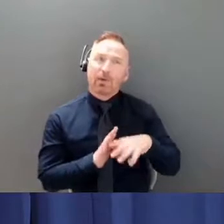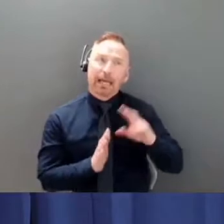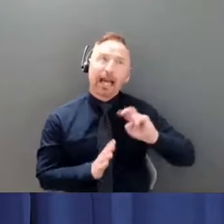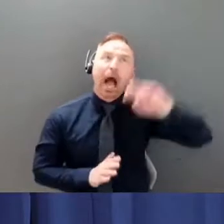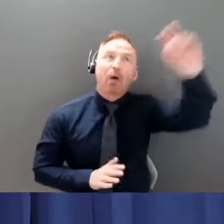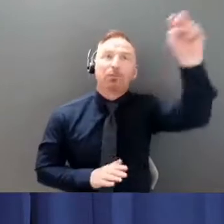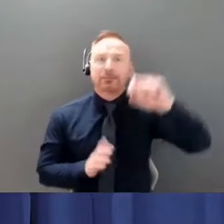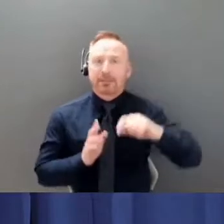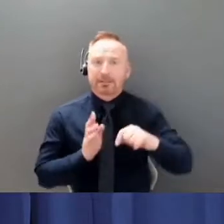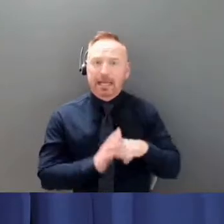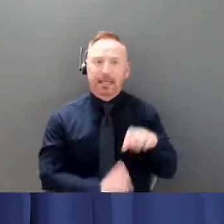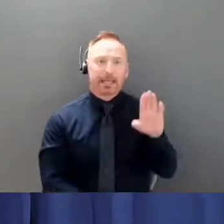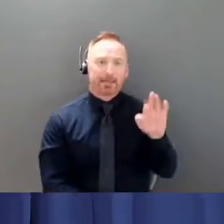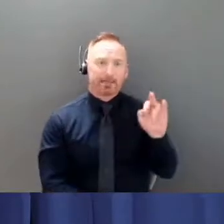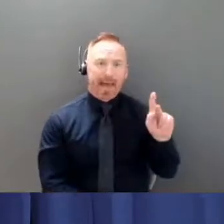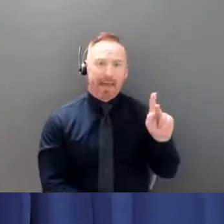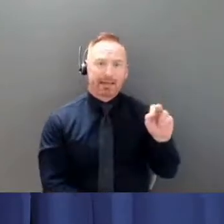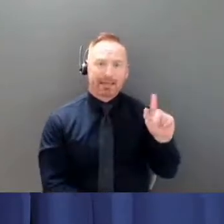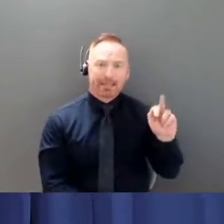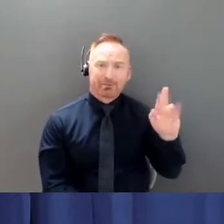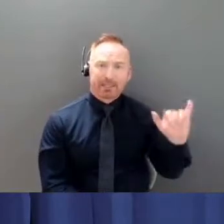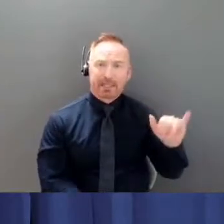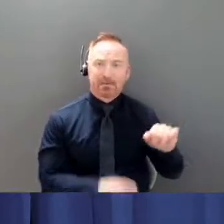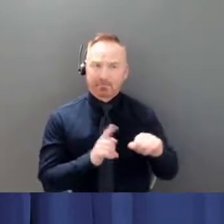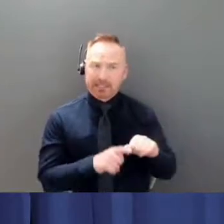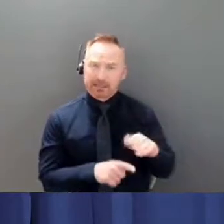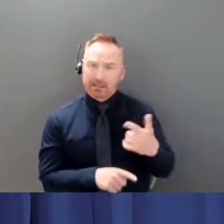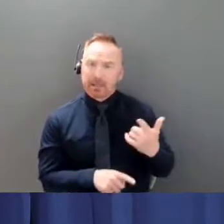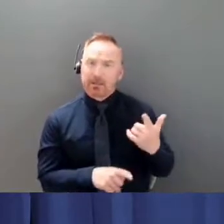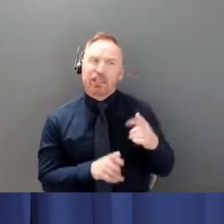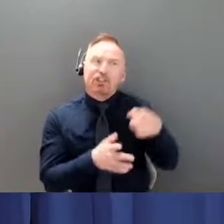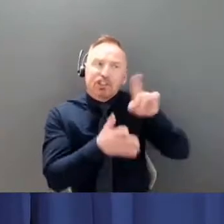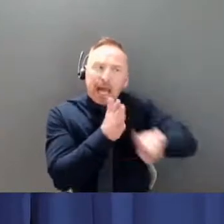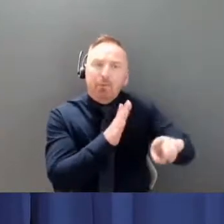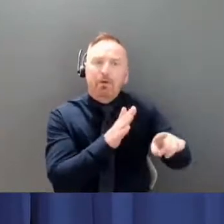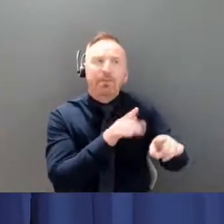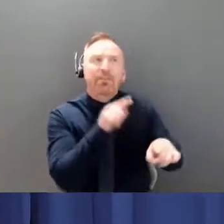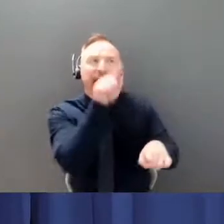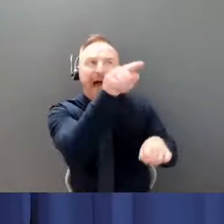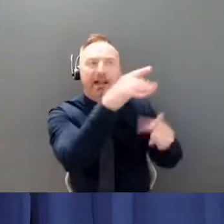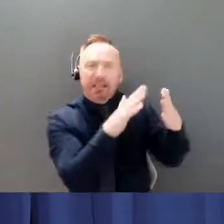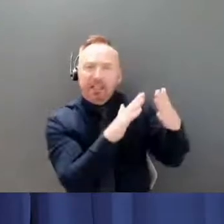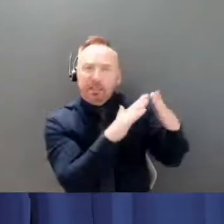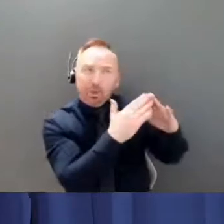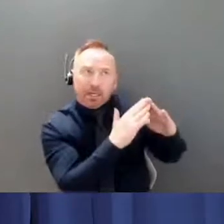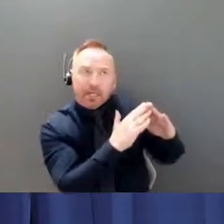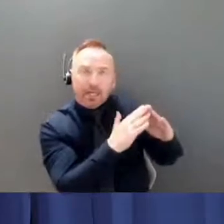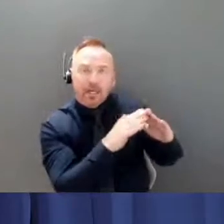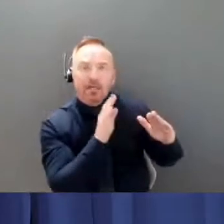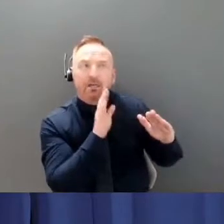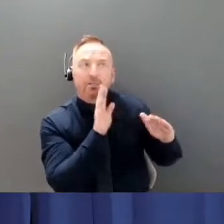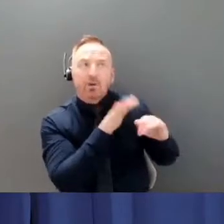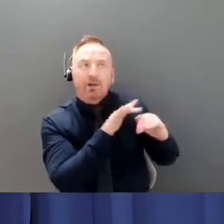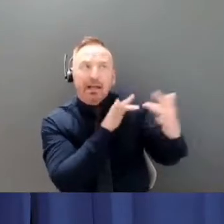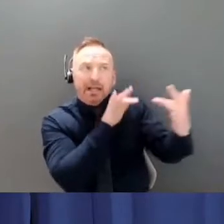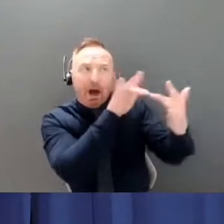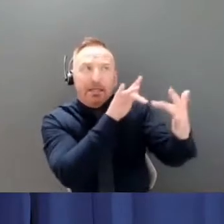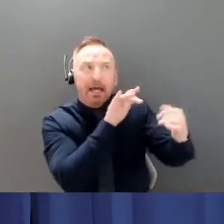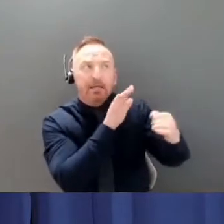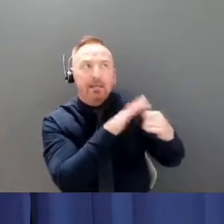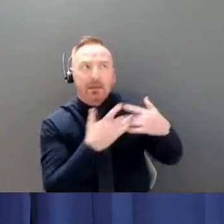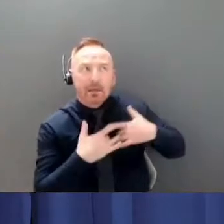involved going through communities please check in with communities see what they see where they are see what they are posting